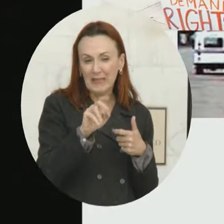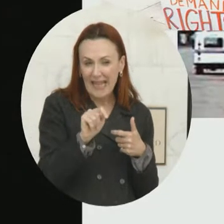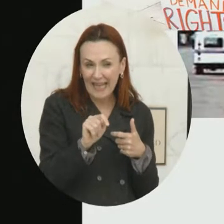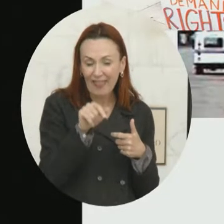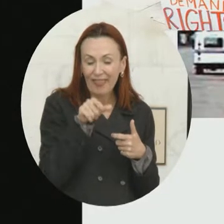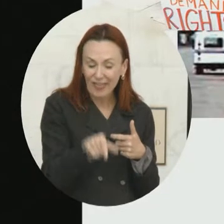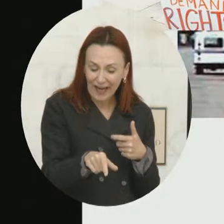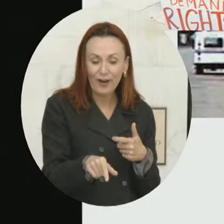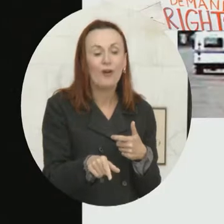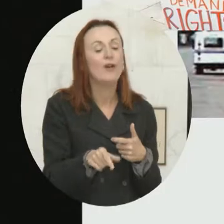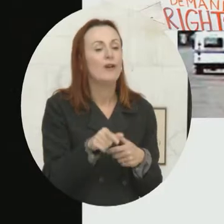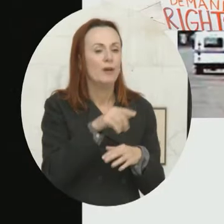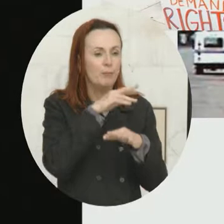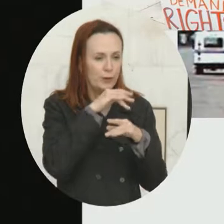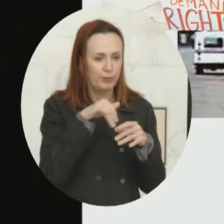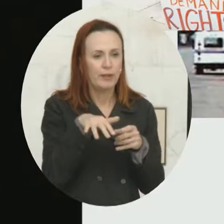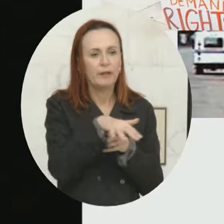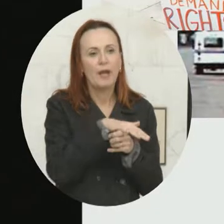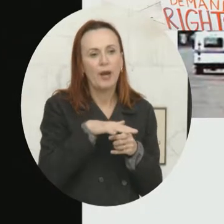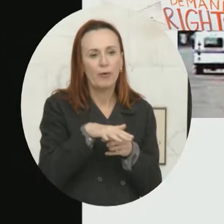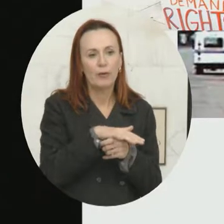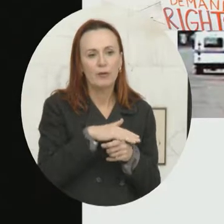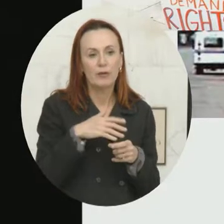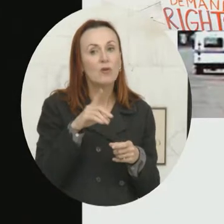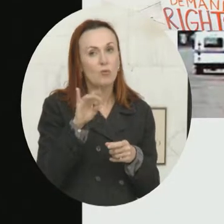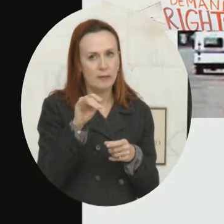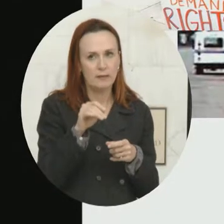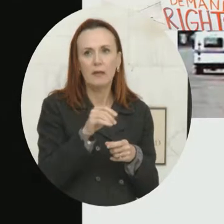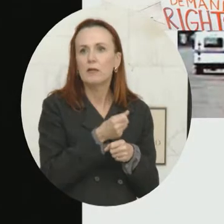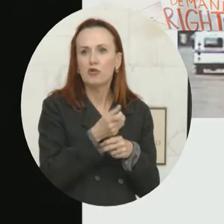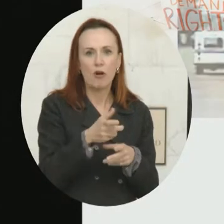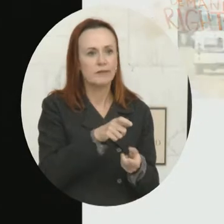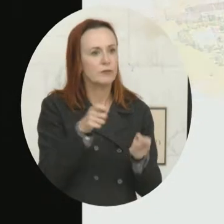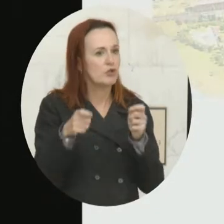was polluting our area. But we made a change.